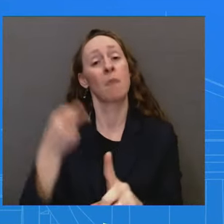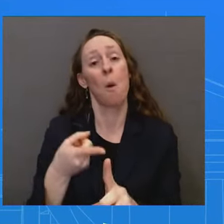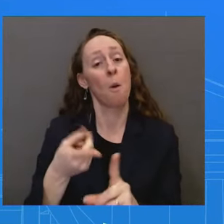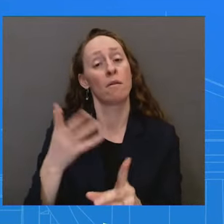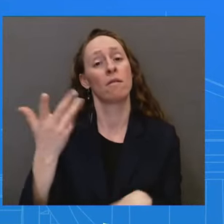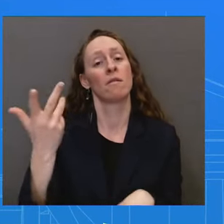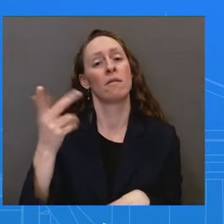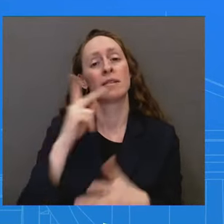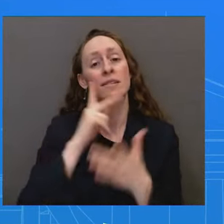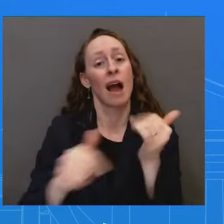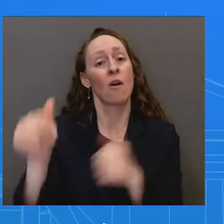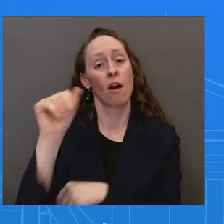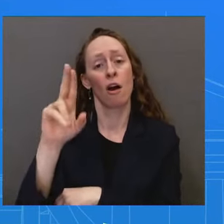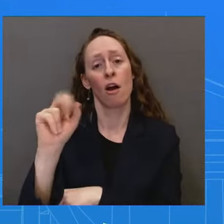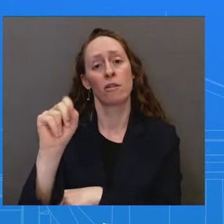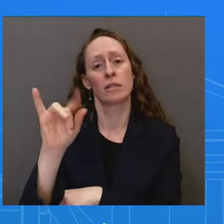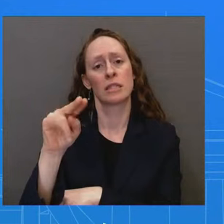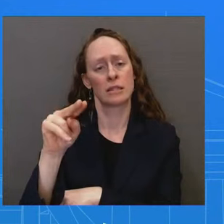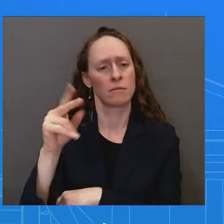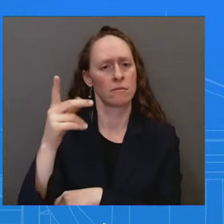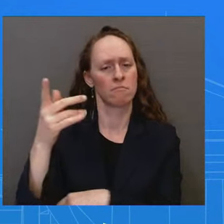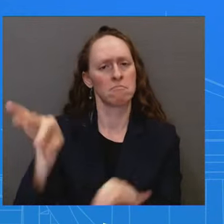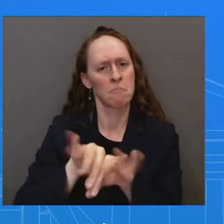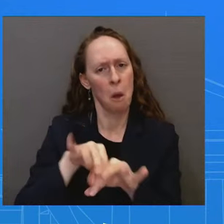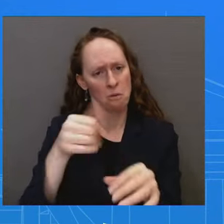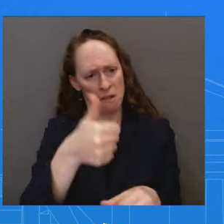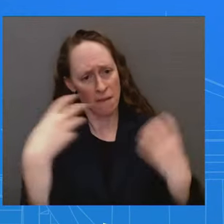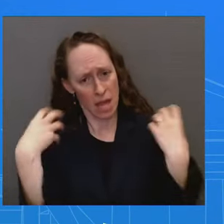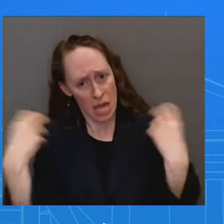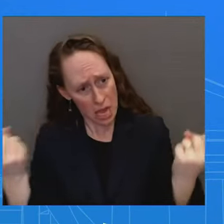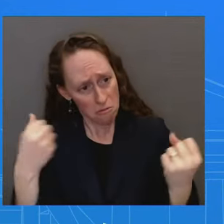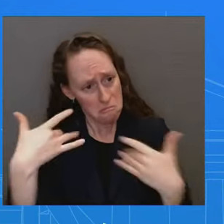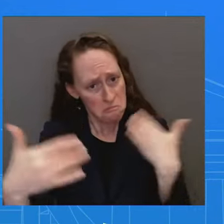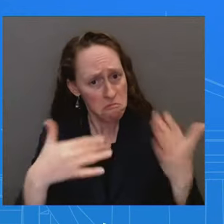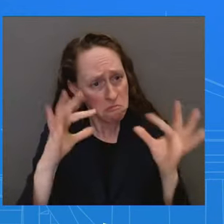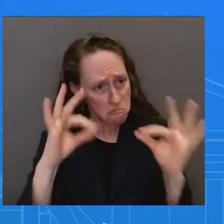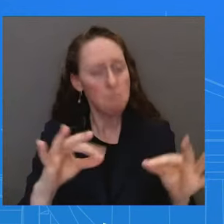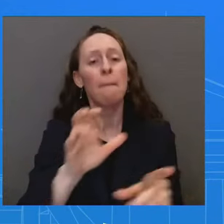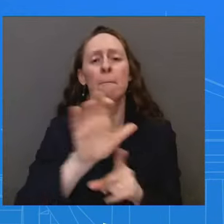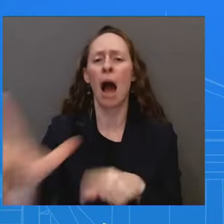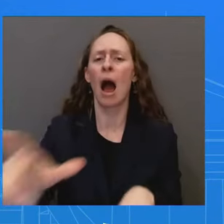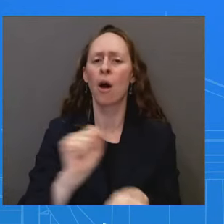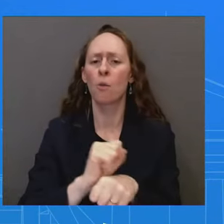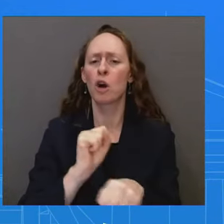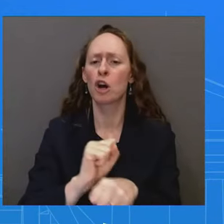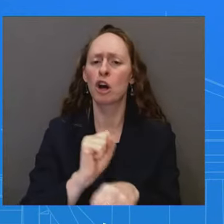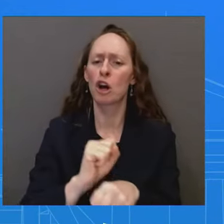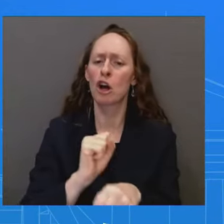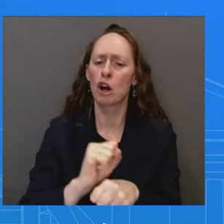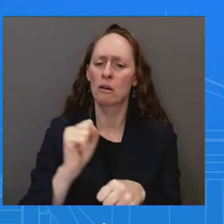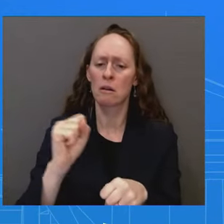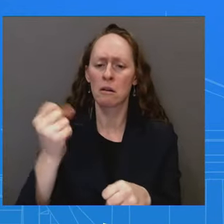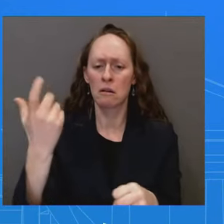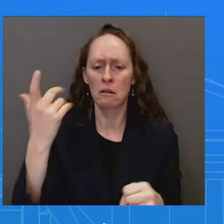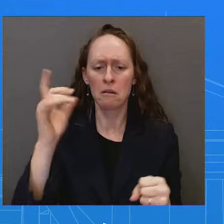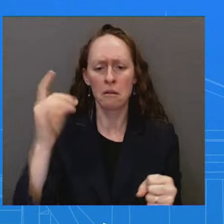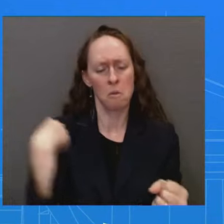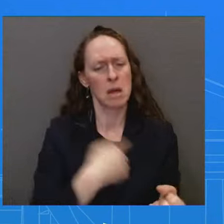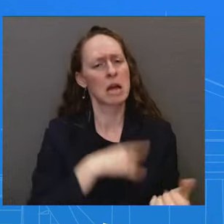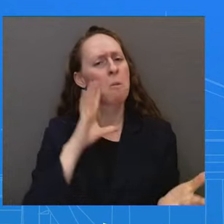the Pentagon. He believes we ought to learn from this, both in terms of notification and about transparency to the American people.